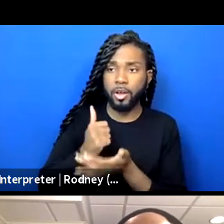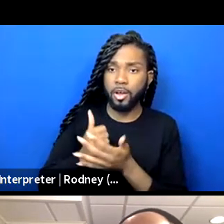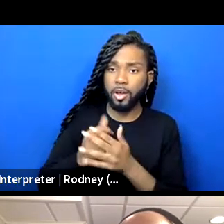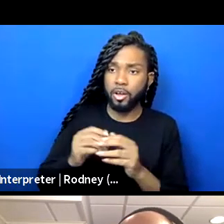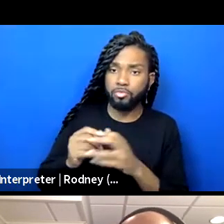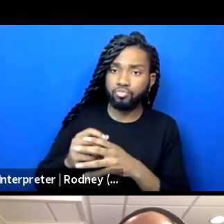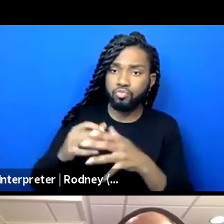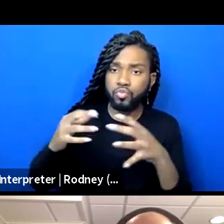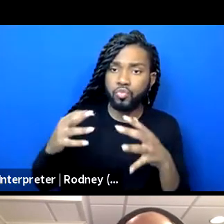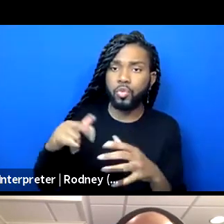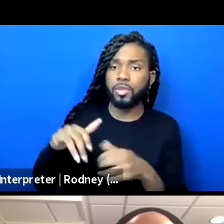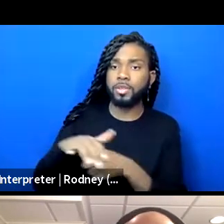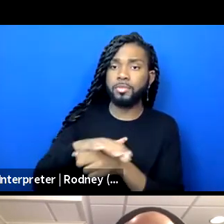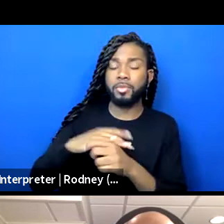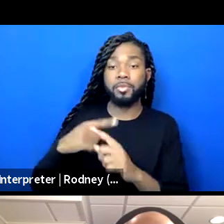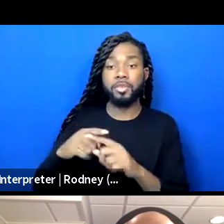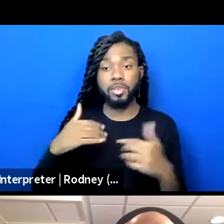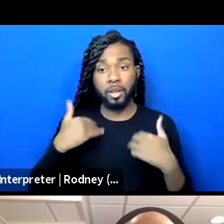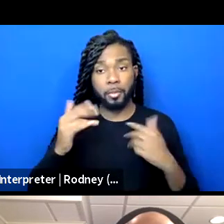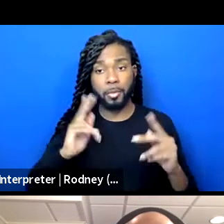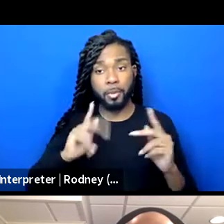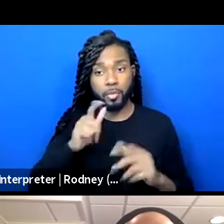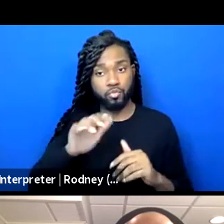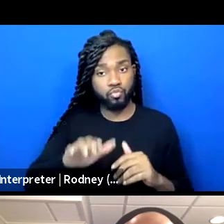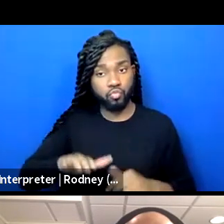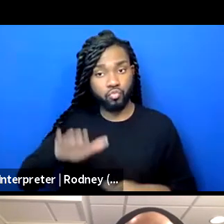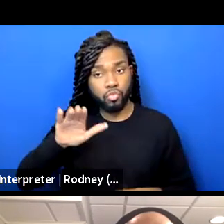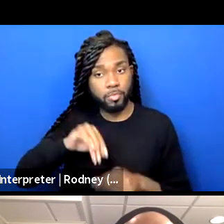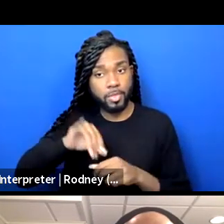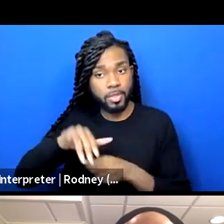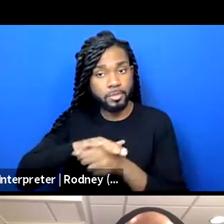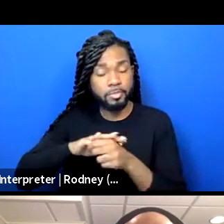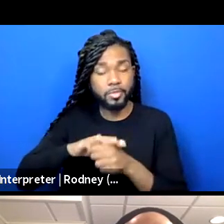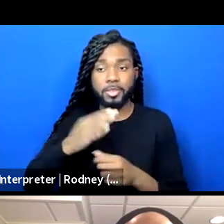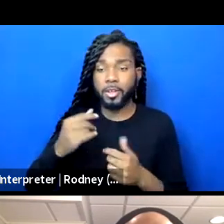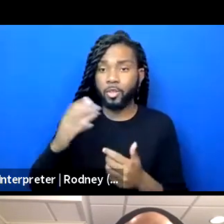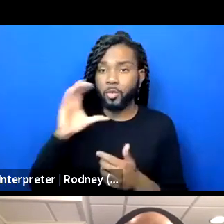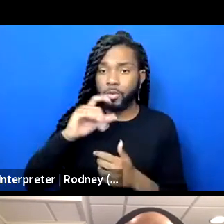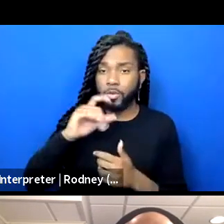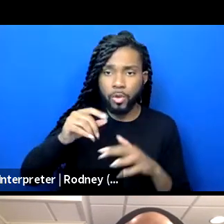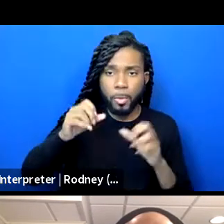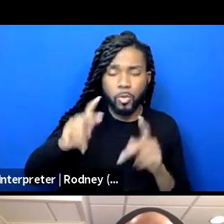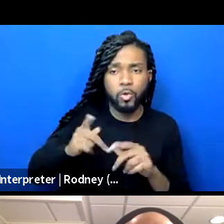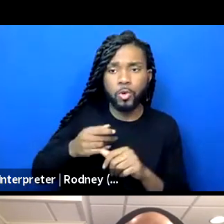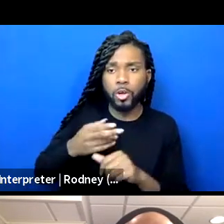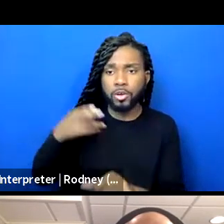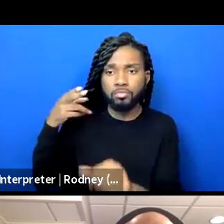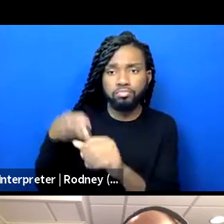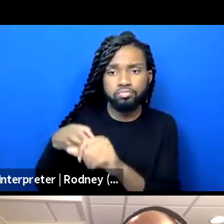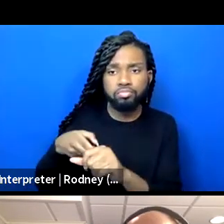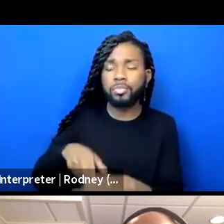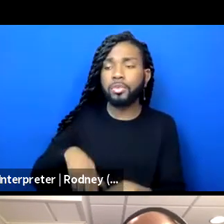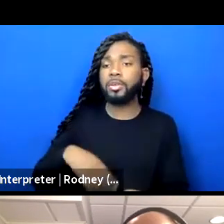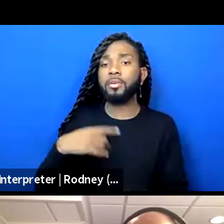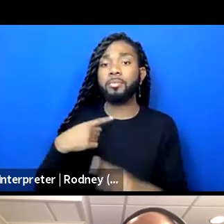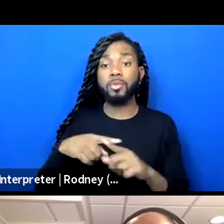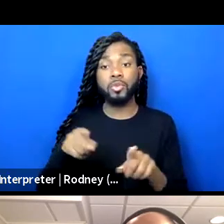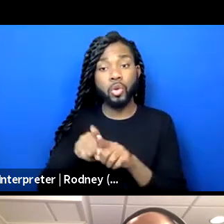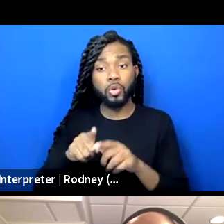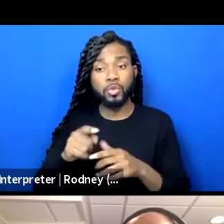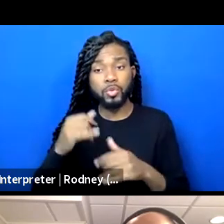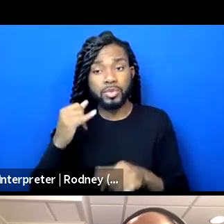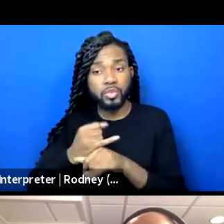people who grow up in it, who are looking for a window or doorway into it, to institutions that steer,